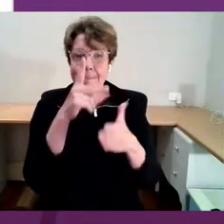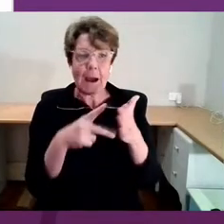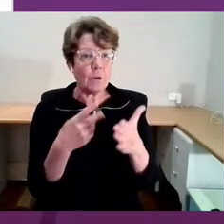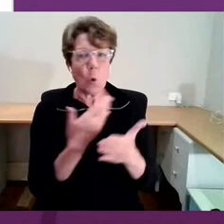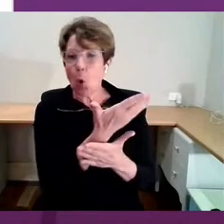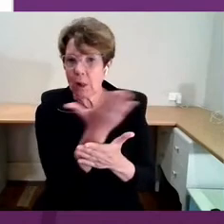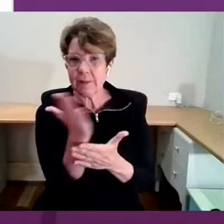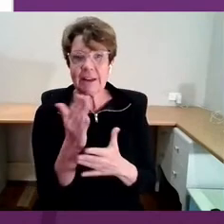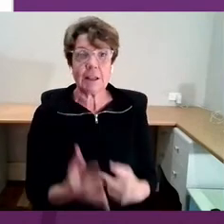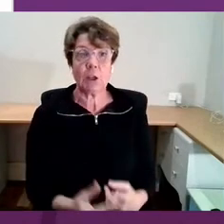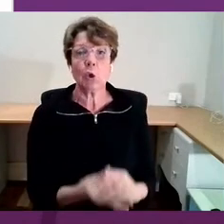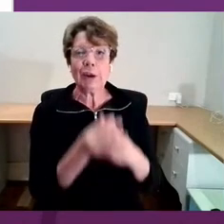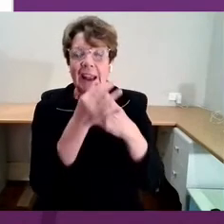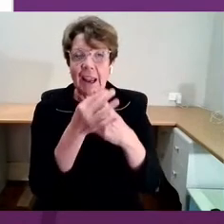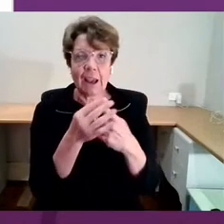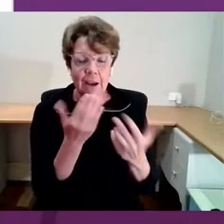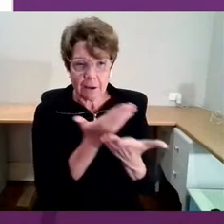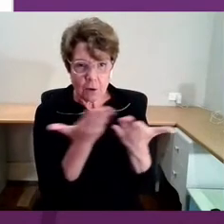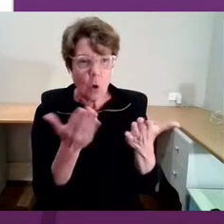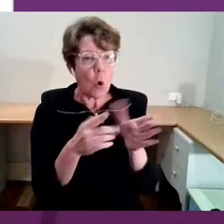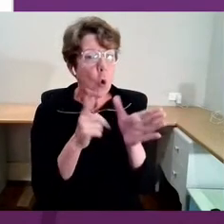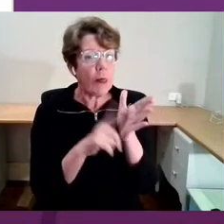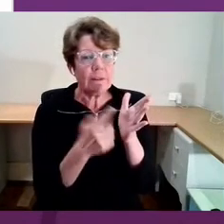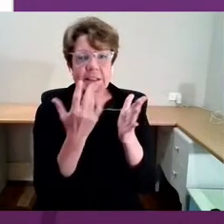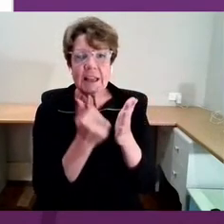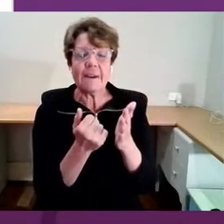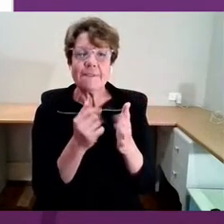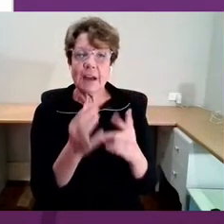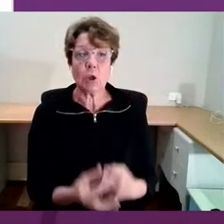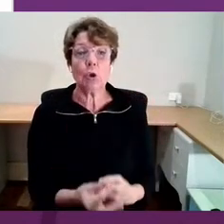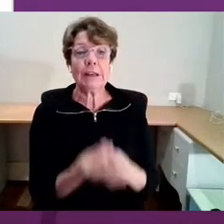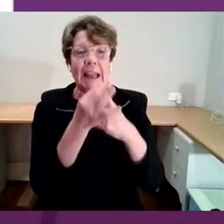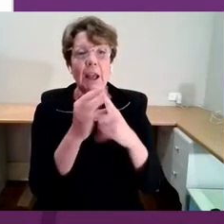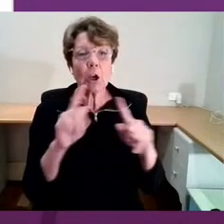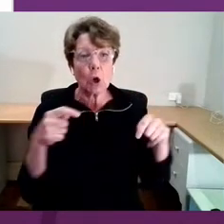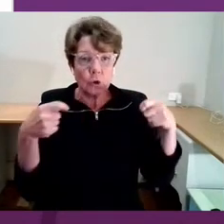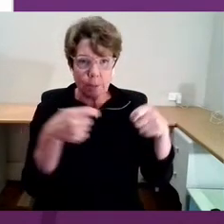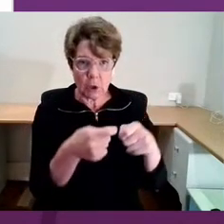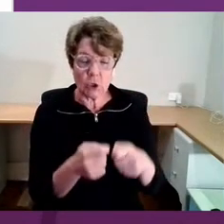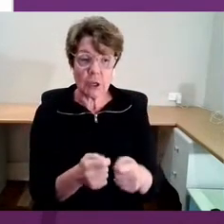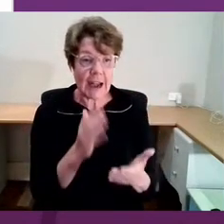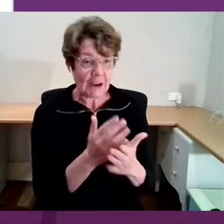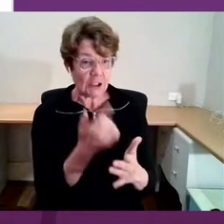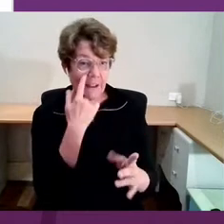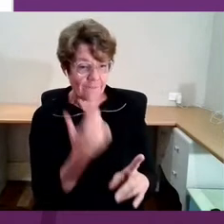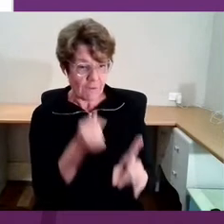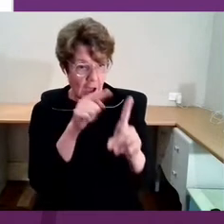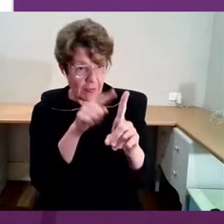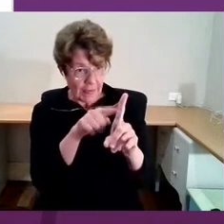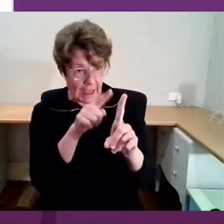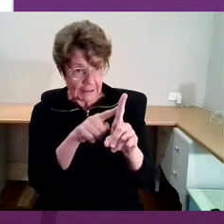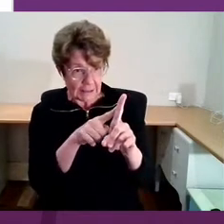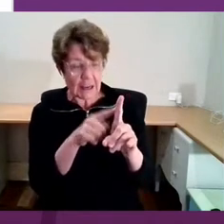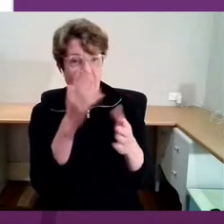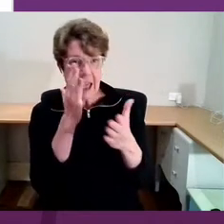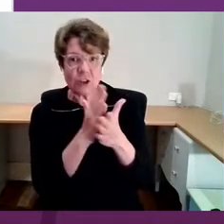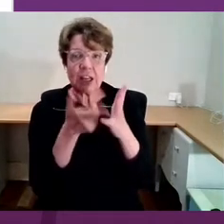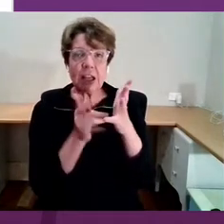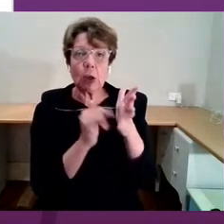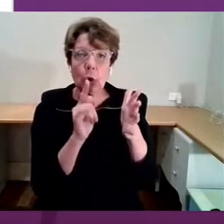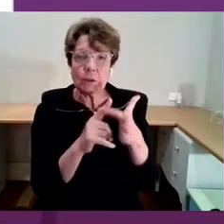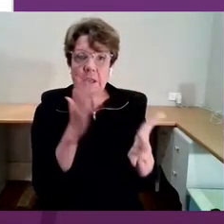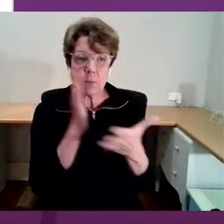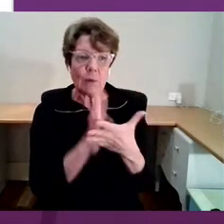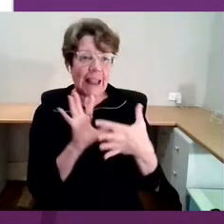earth. We all have a unique contribution that we can make. And being able to find that, unlock it, and truly engage in making